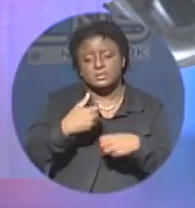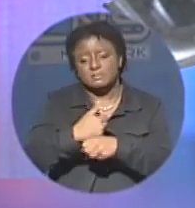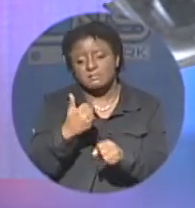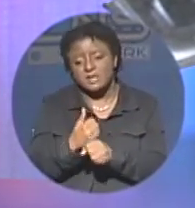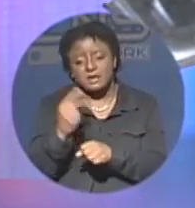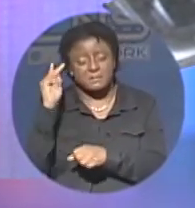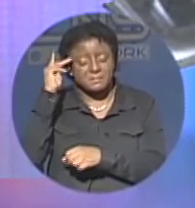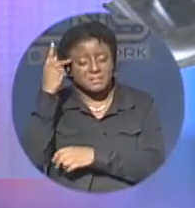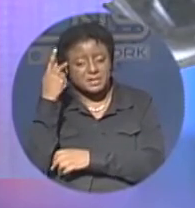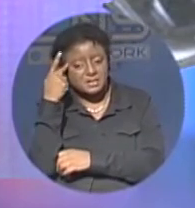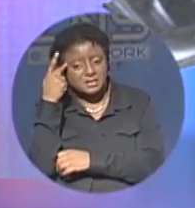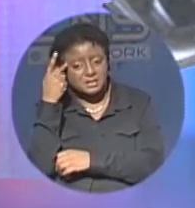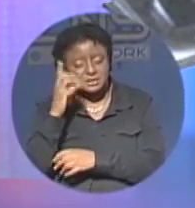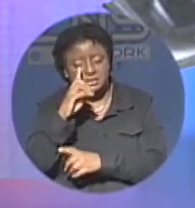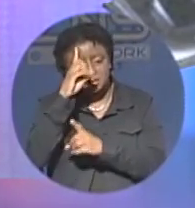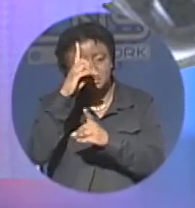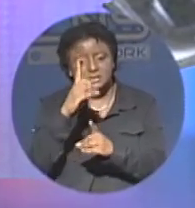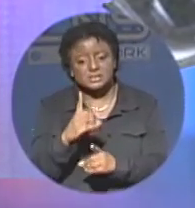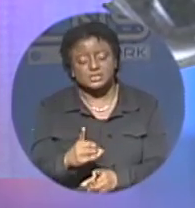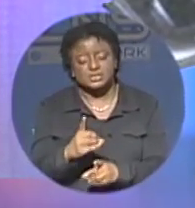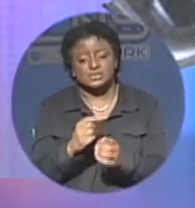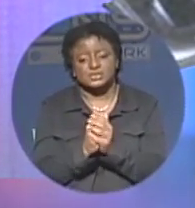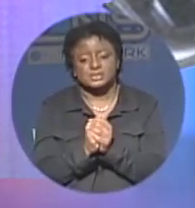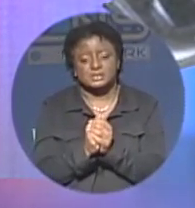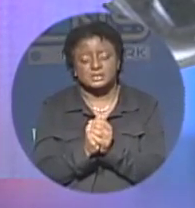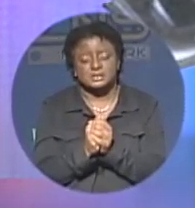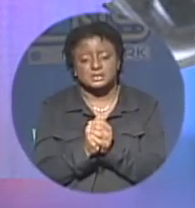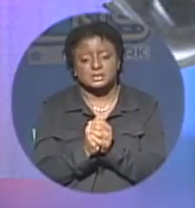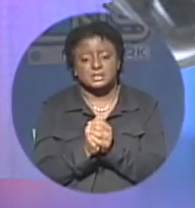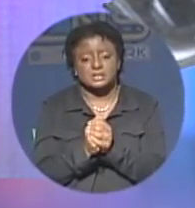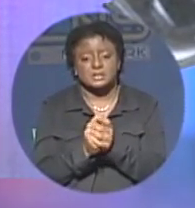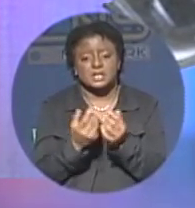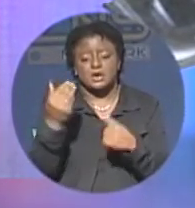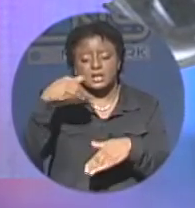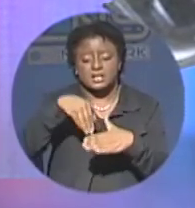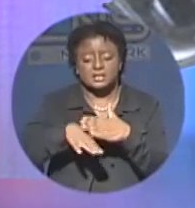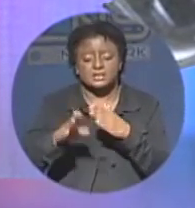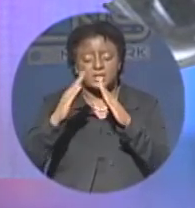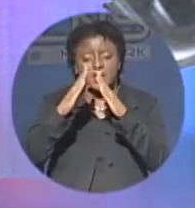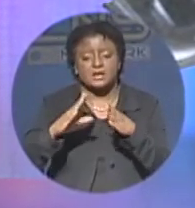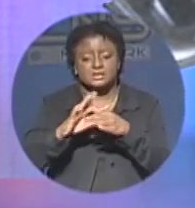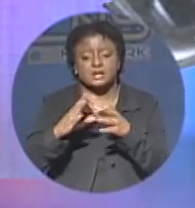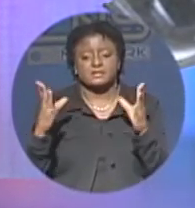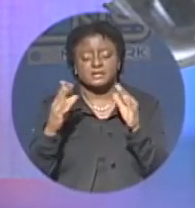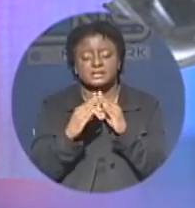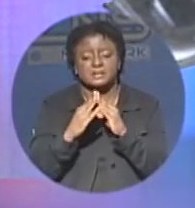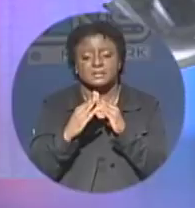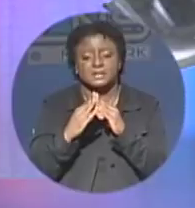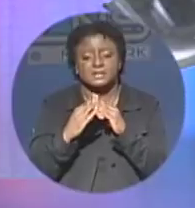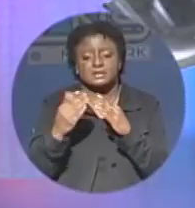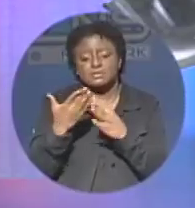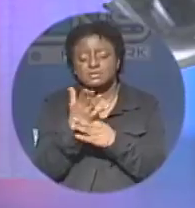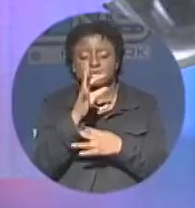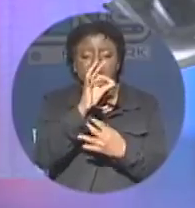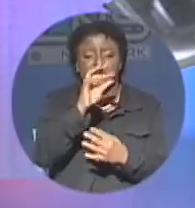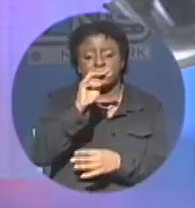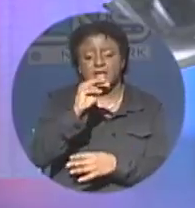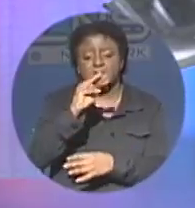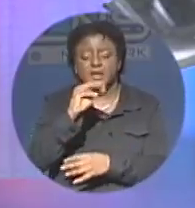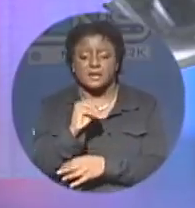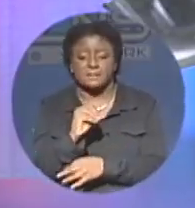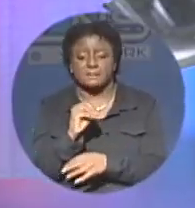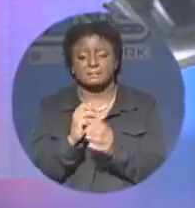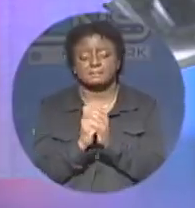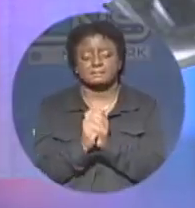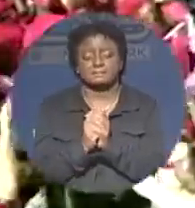decisions. In getting into the House of Assembly, they got in on an FNM ticket. But if that's their decision, that's fine. The party will respect